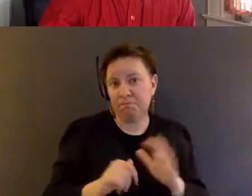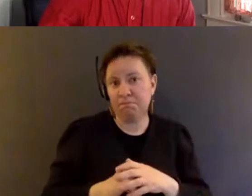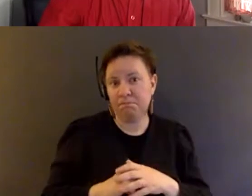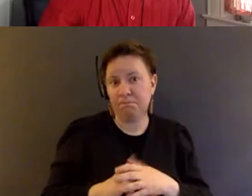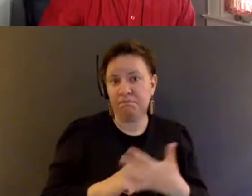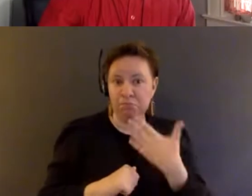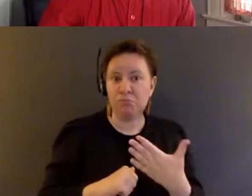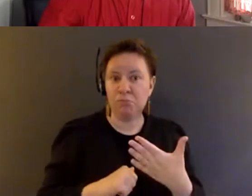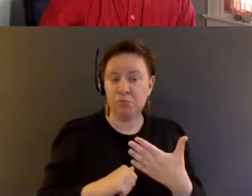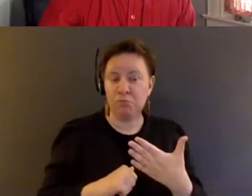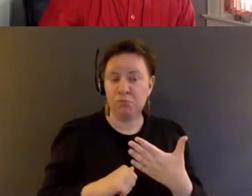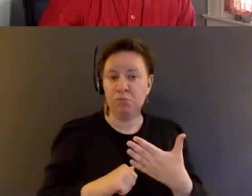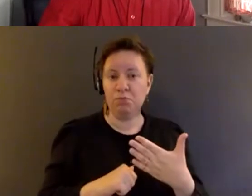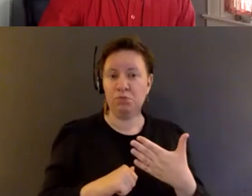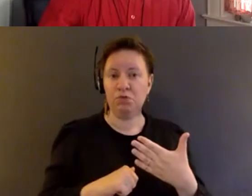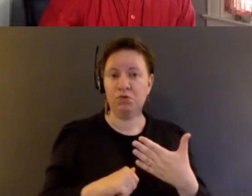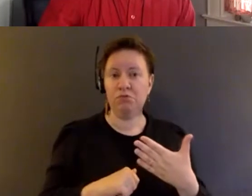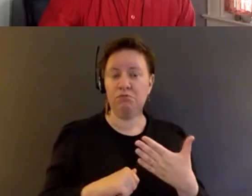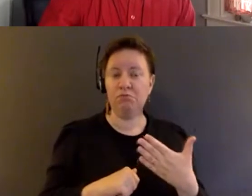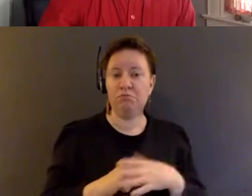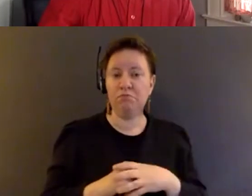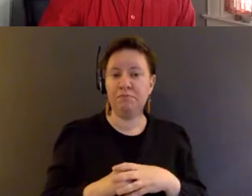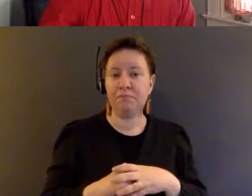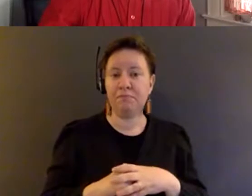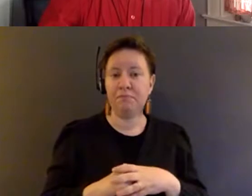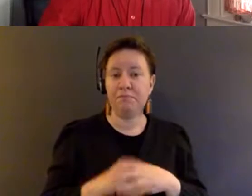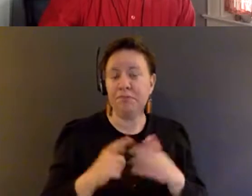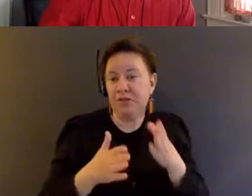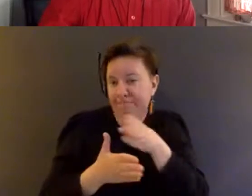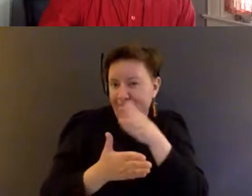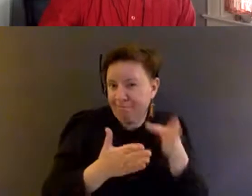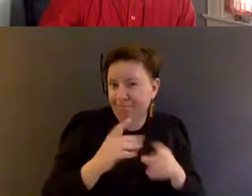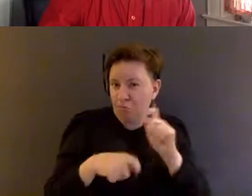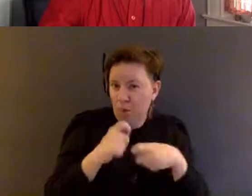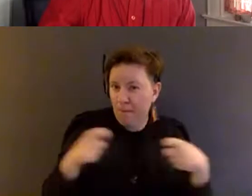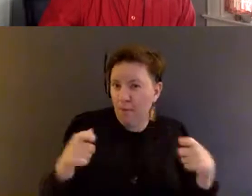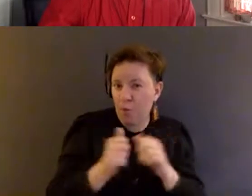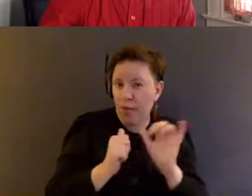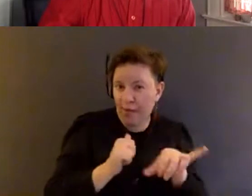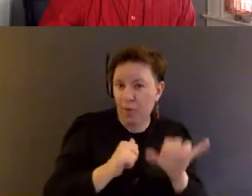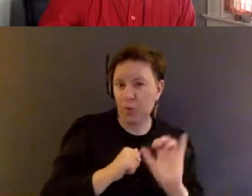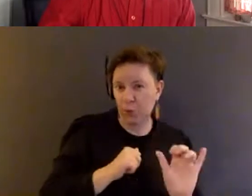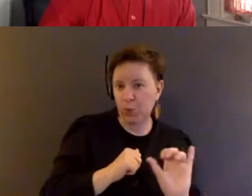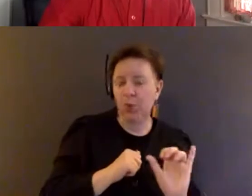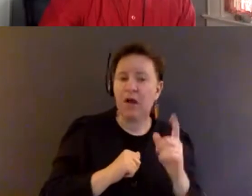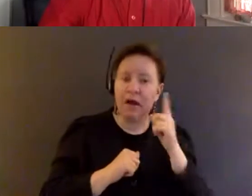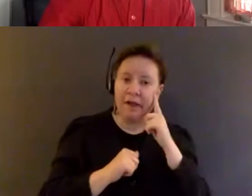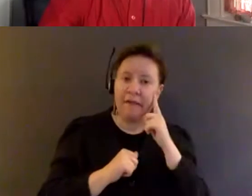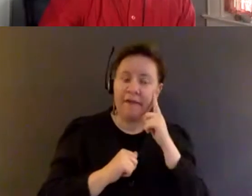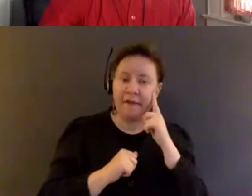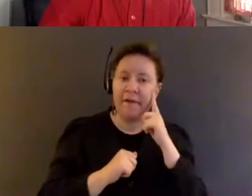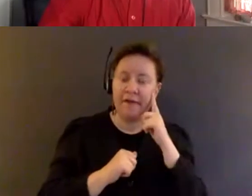good to kind of, you know, finish with some of that as well. Um, I do think that there's